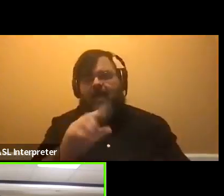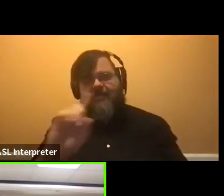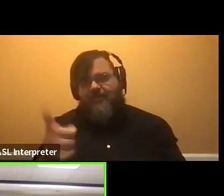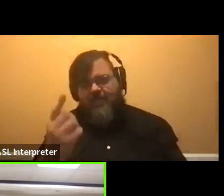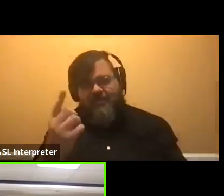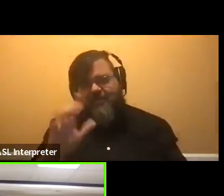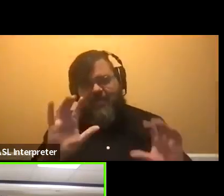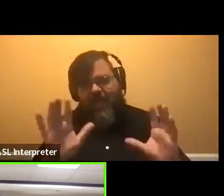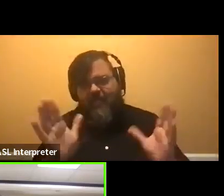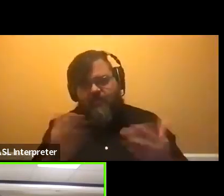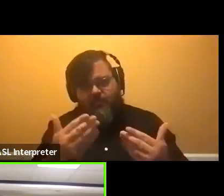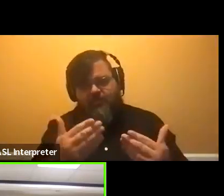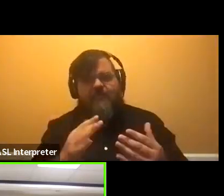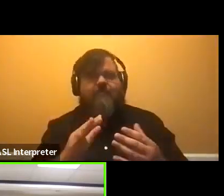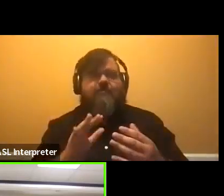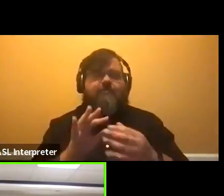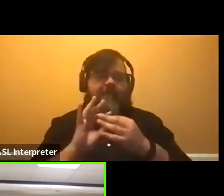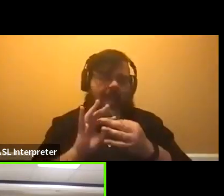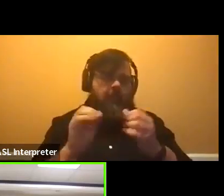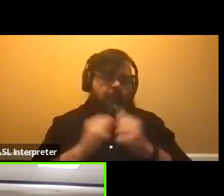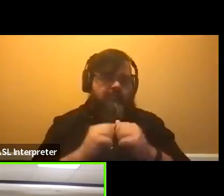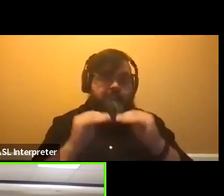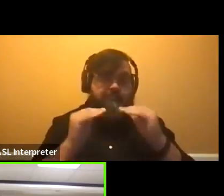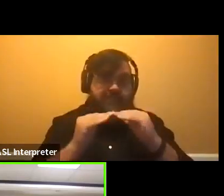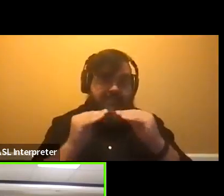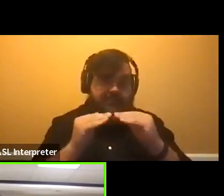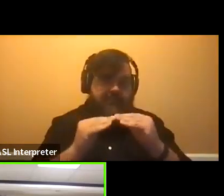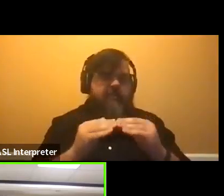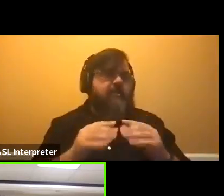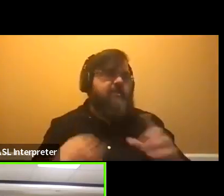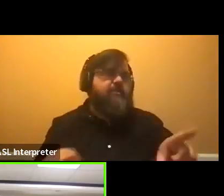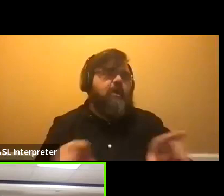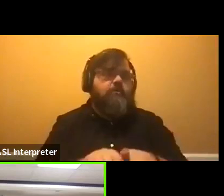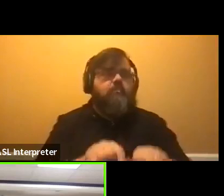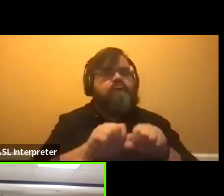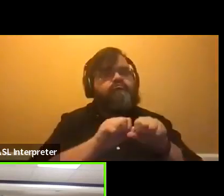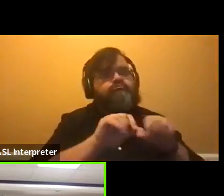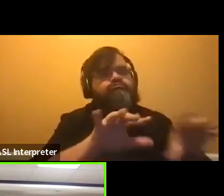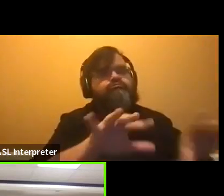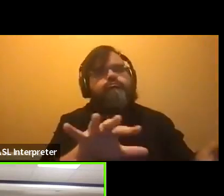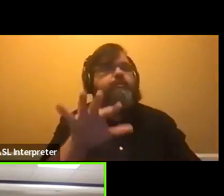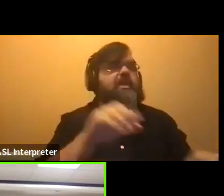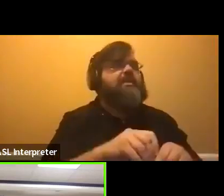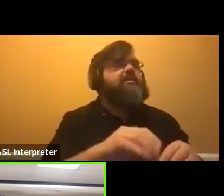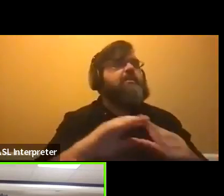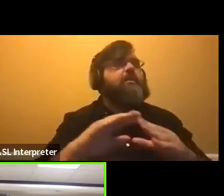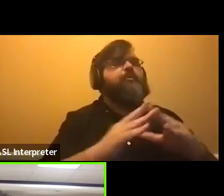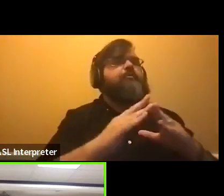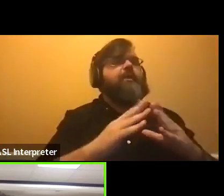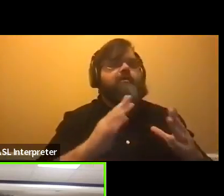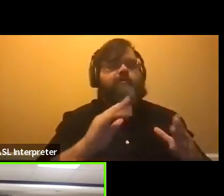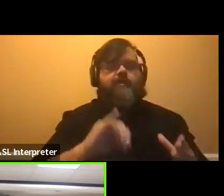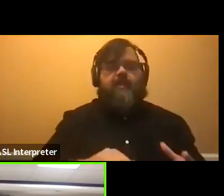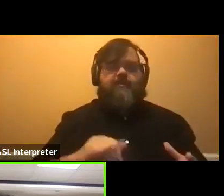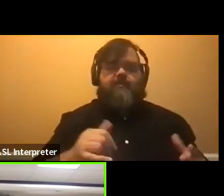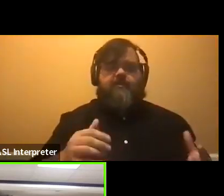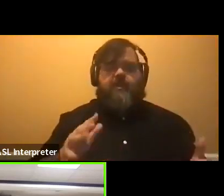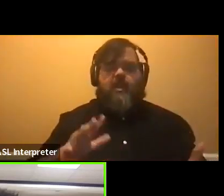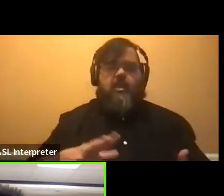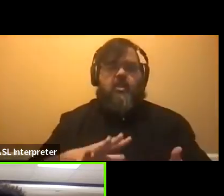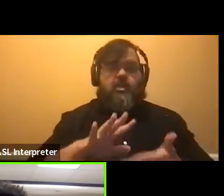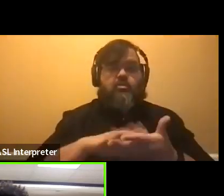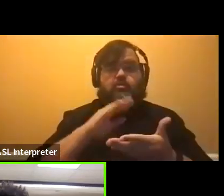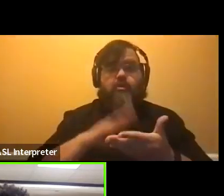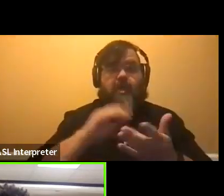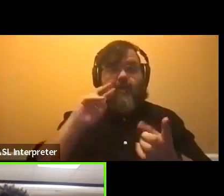connecting with your peers on your floor. It's also getting out into your community. That's like where the, um, learning aspect comes in, in my opinion.